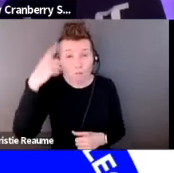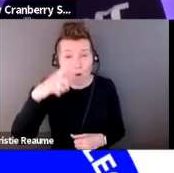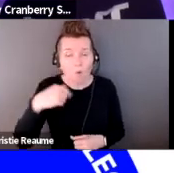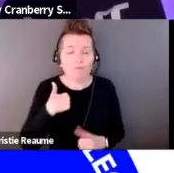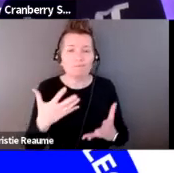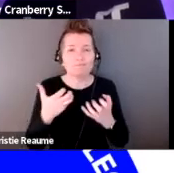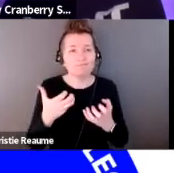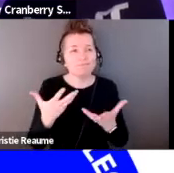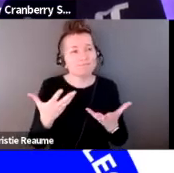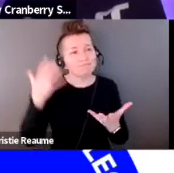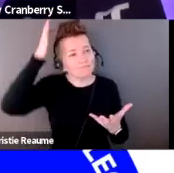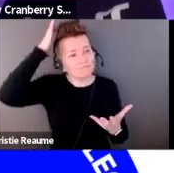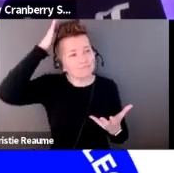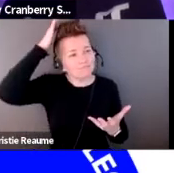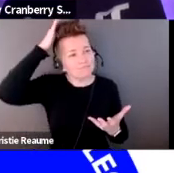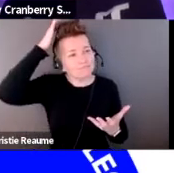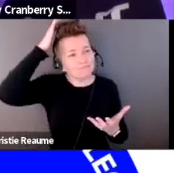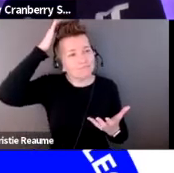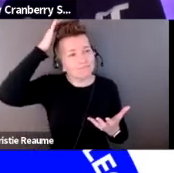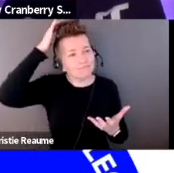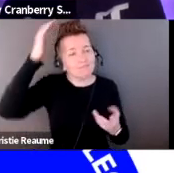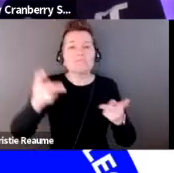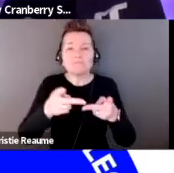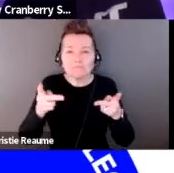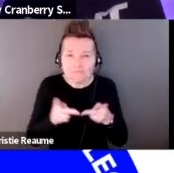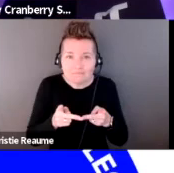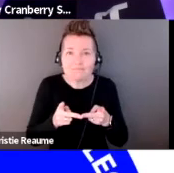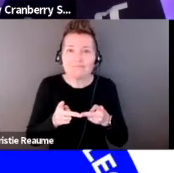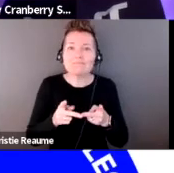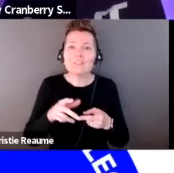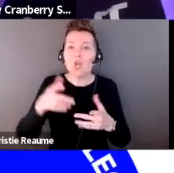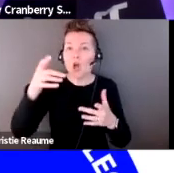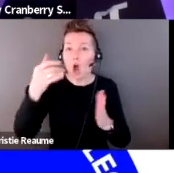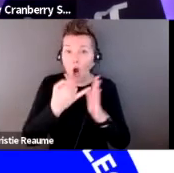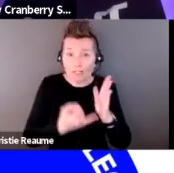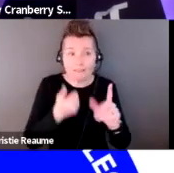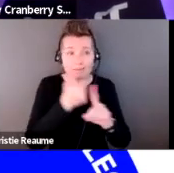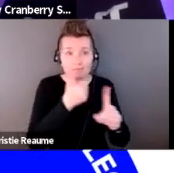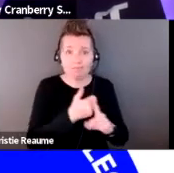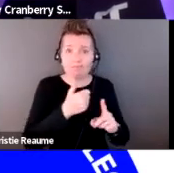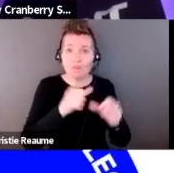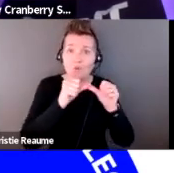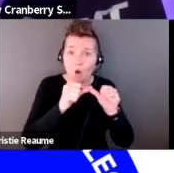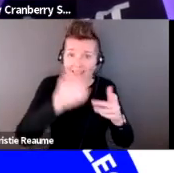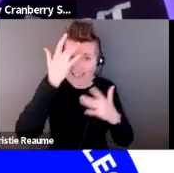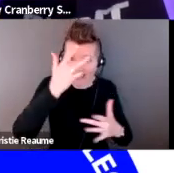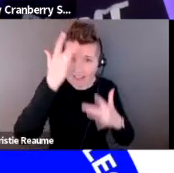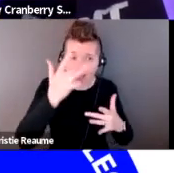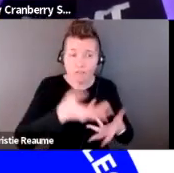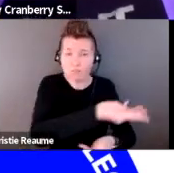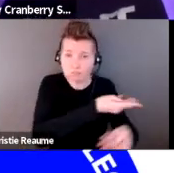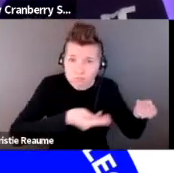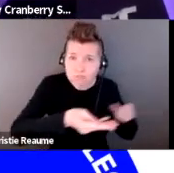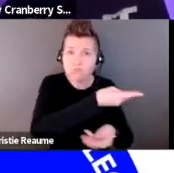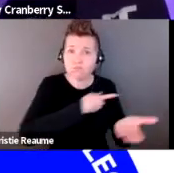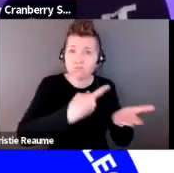chronically ill and disabled artists where I interview a different artist used to be